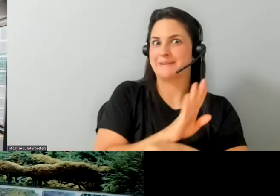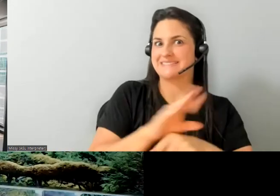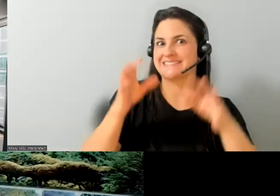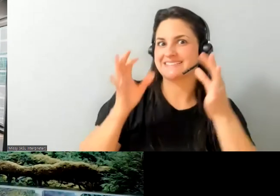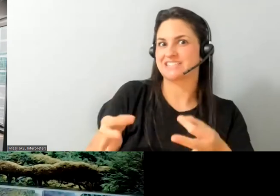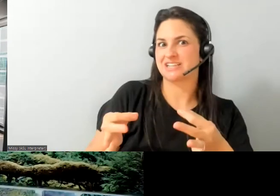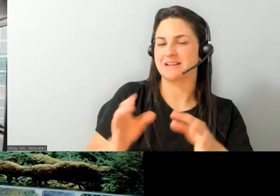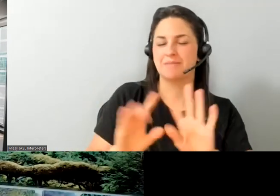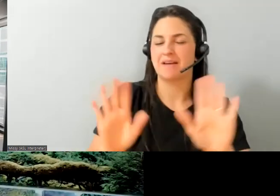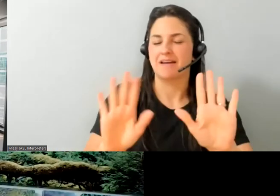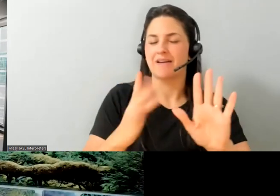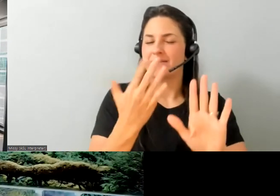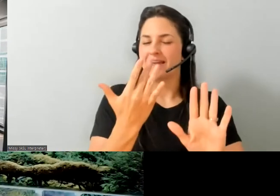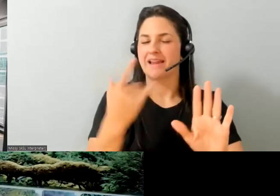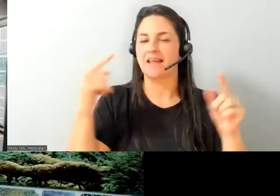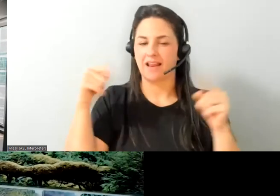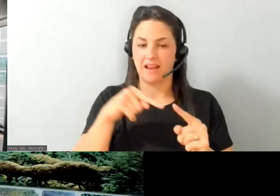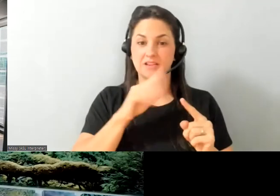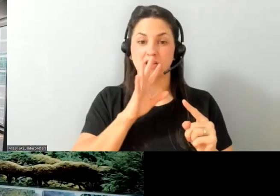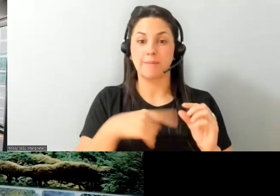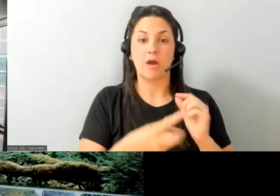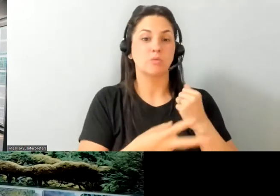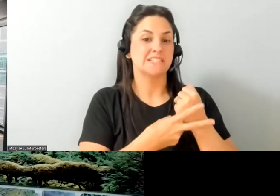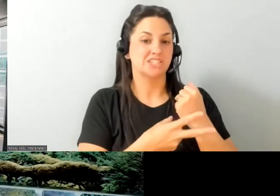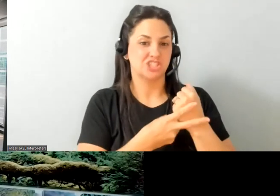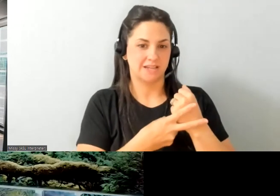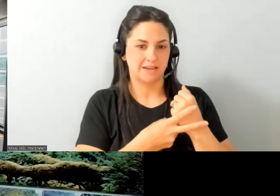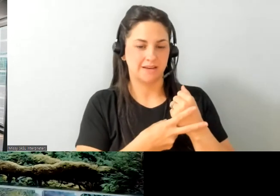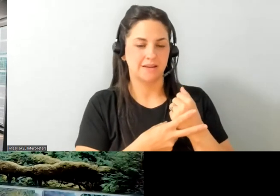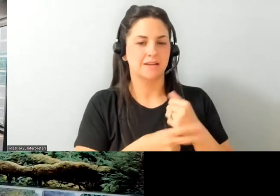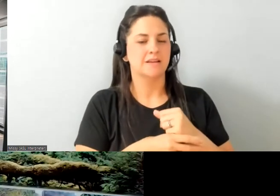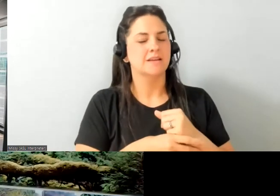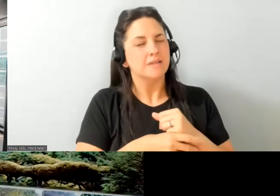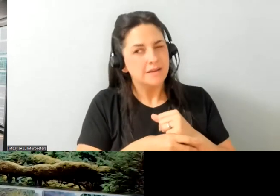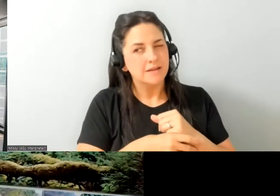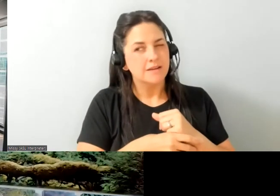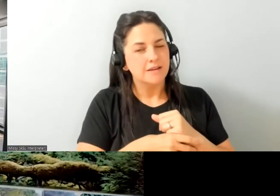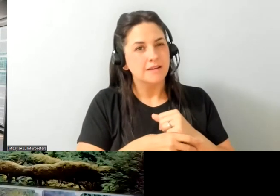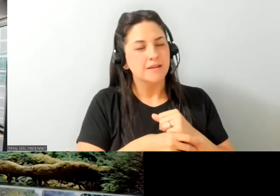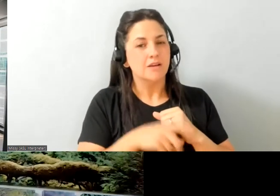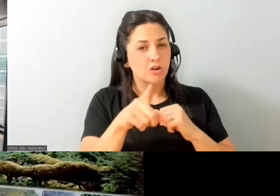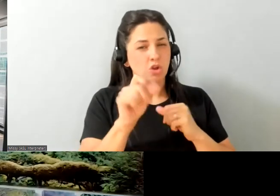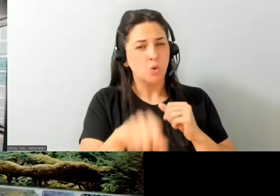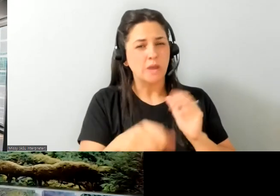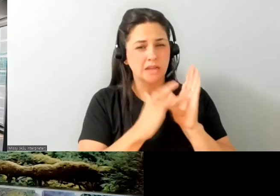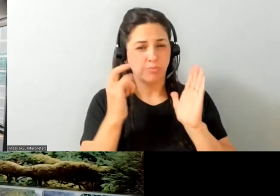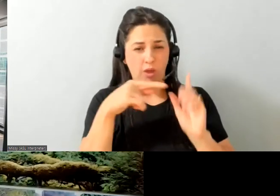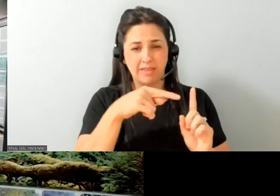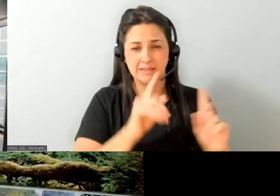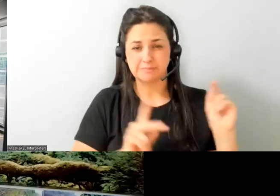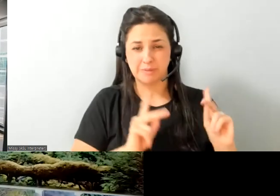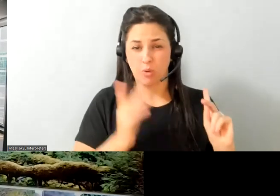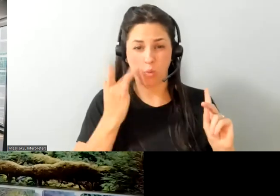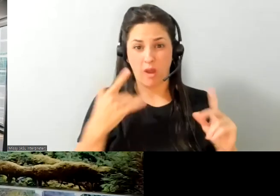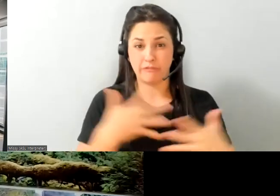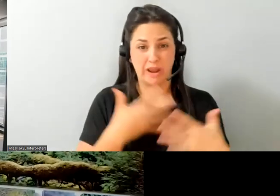tunnel down you go well they're talking about retention i'm like so in a way we're saying you can exploit this population because they're afraid to leave